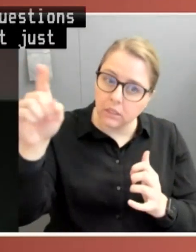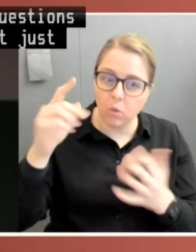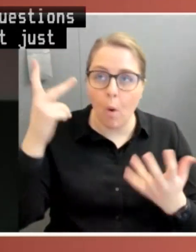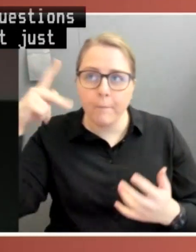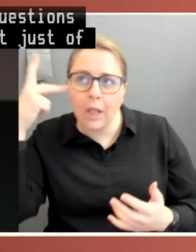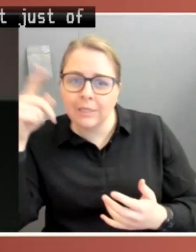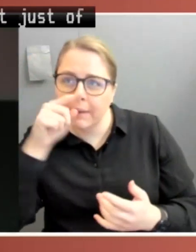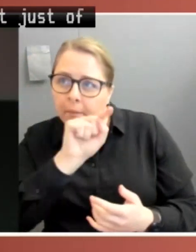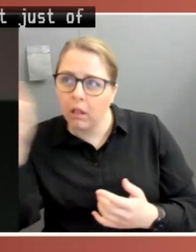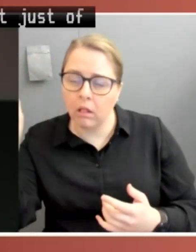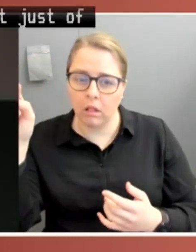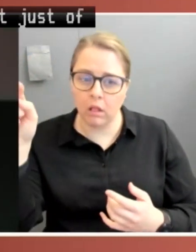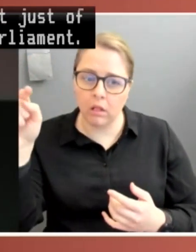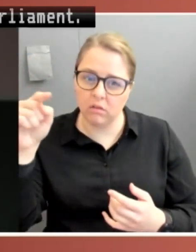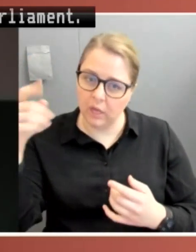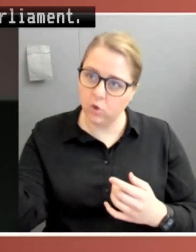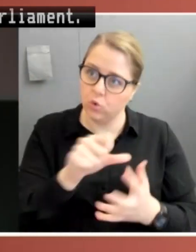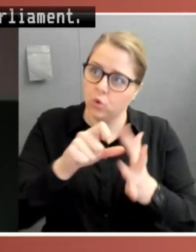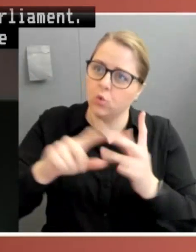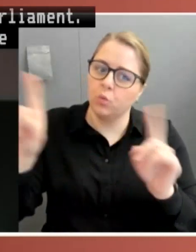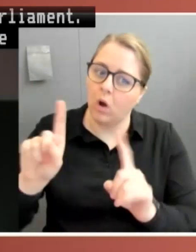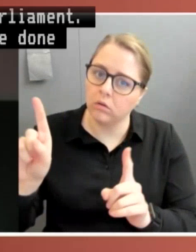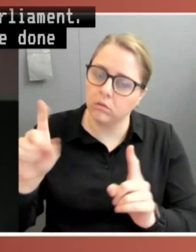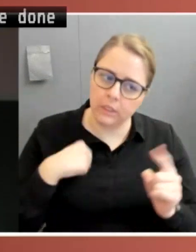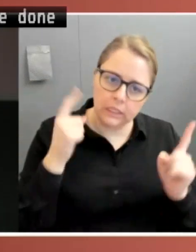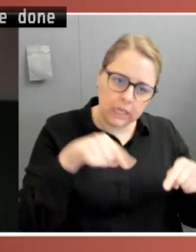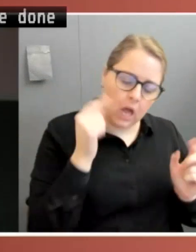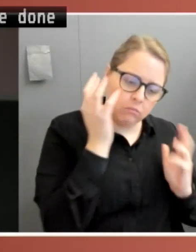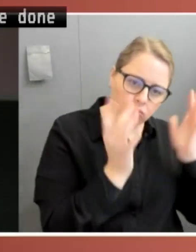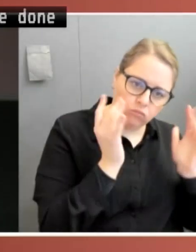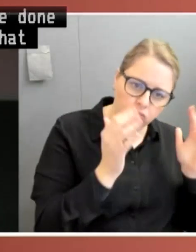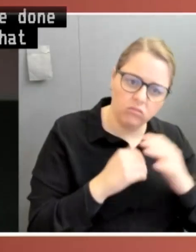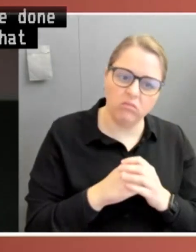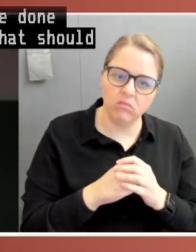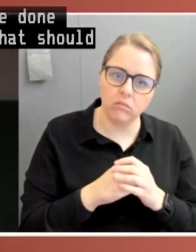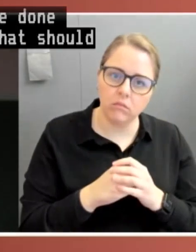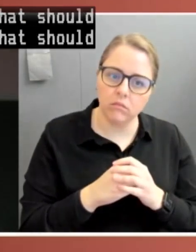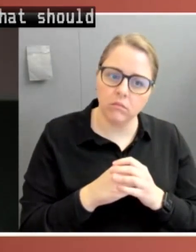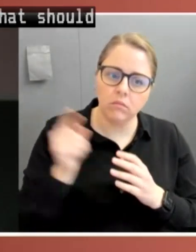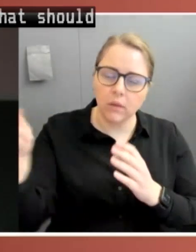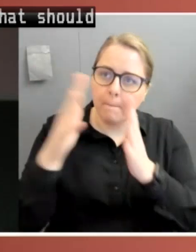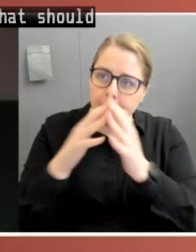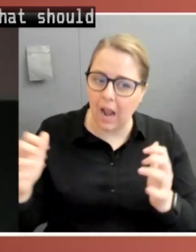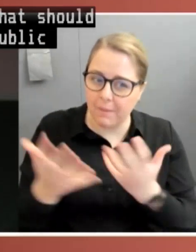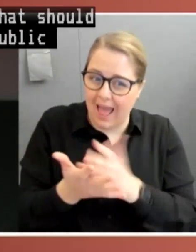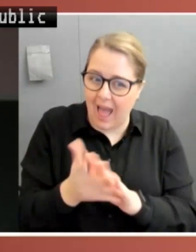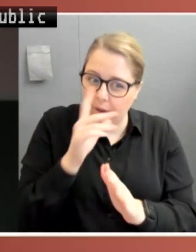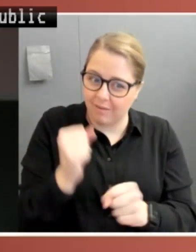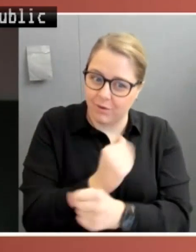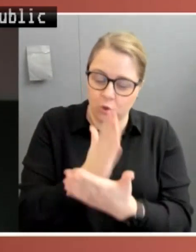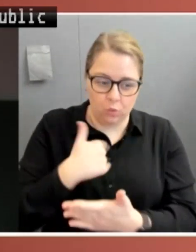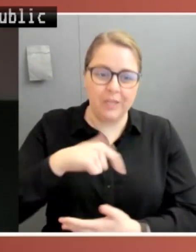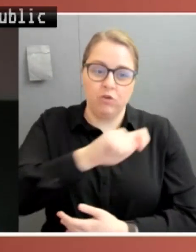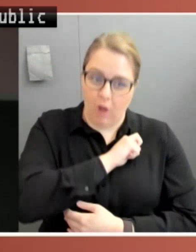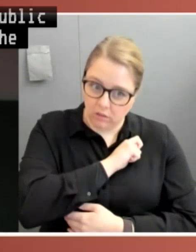have done during the pandemic? And what should it have done to maintain public trust and to ensure that the measures we got were proportionate